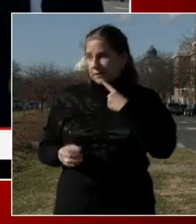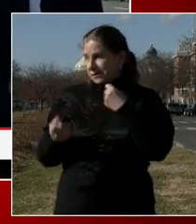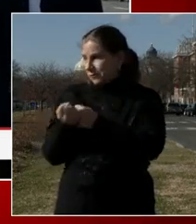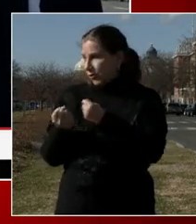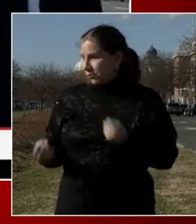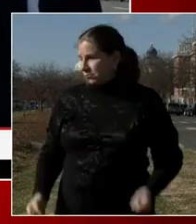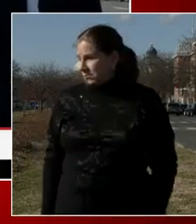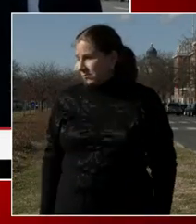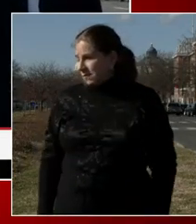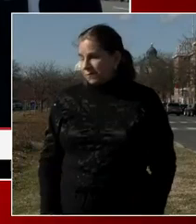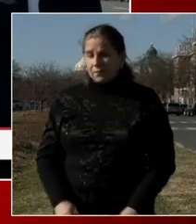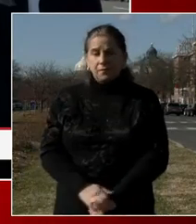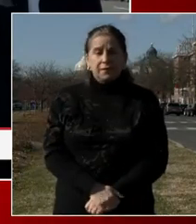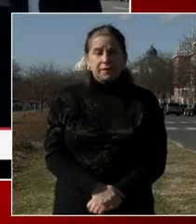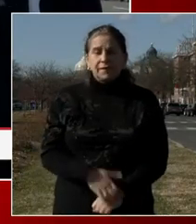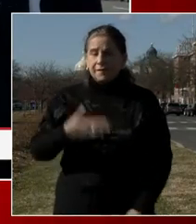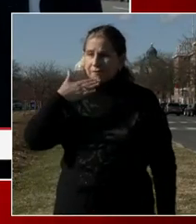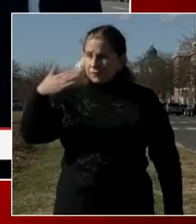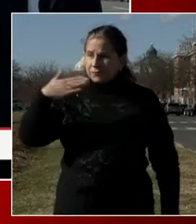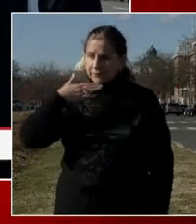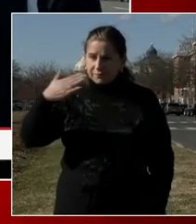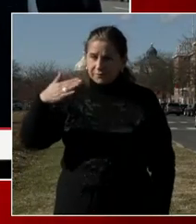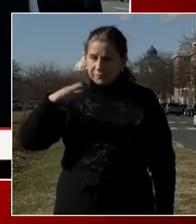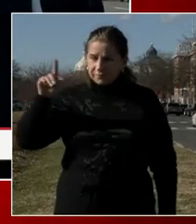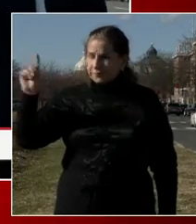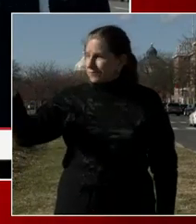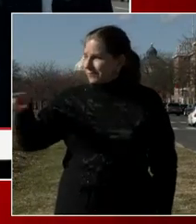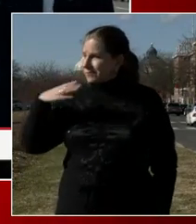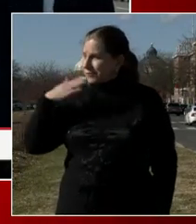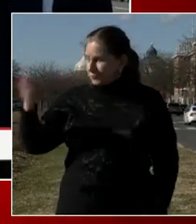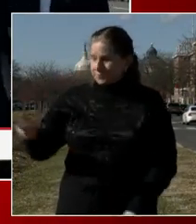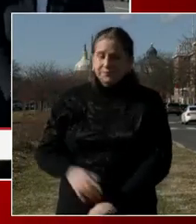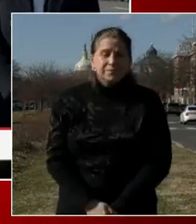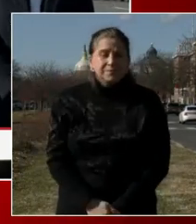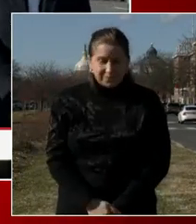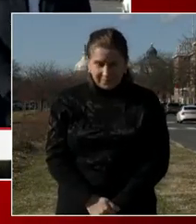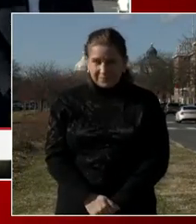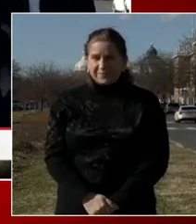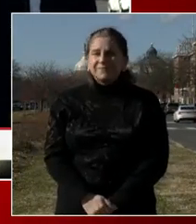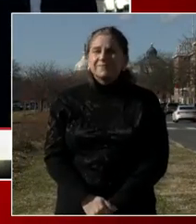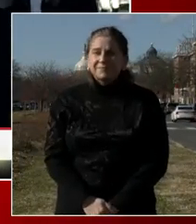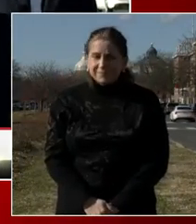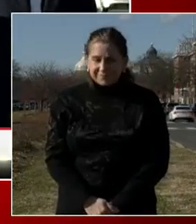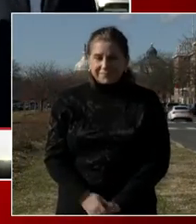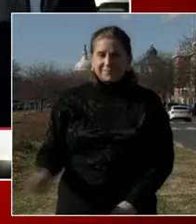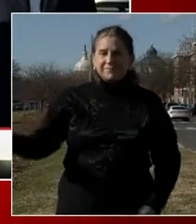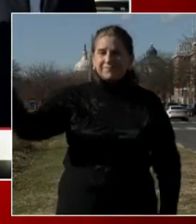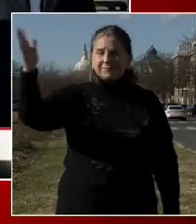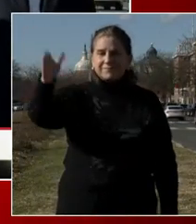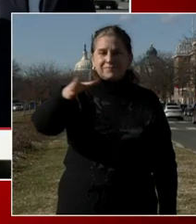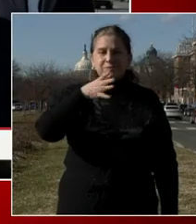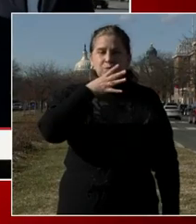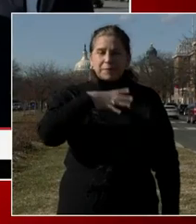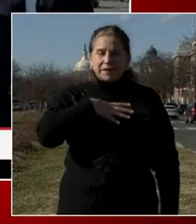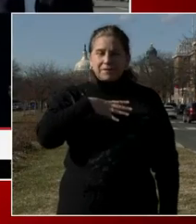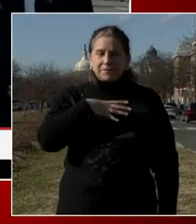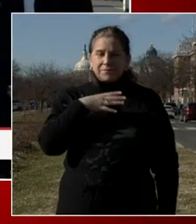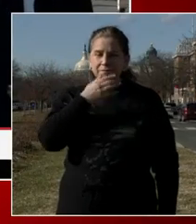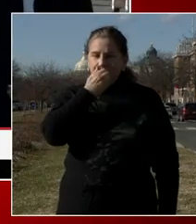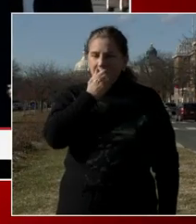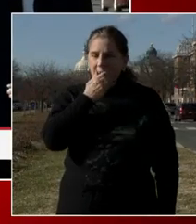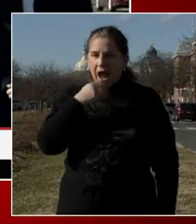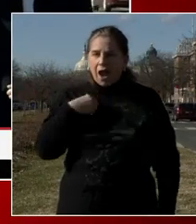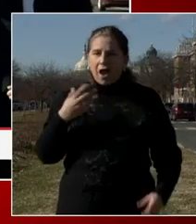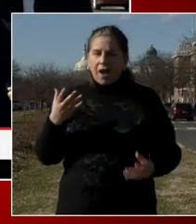Yes, right, that's what he said. Elizabeth O'Gorek, the Hill Rag. I have, I have a question first about vaccines,